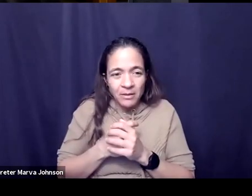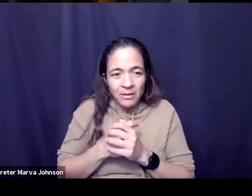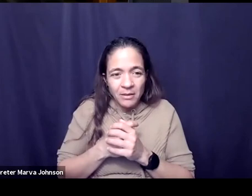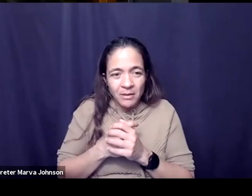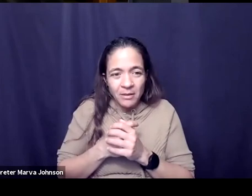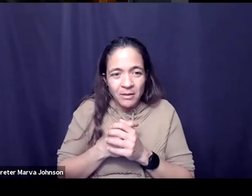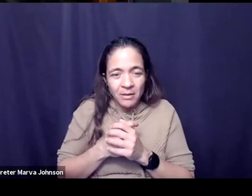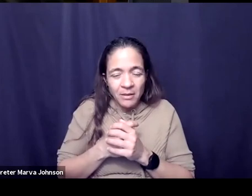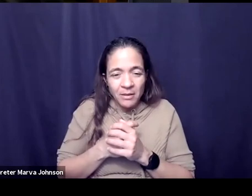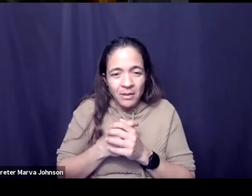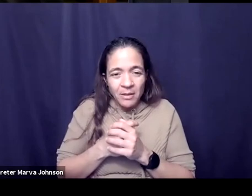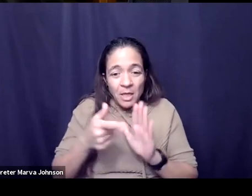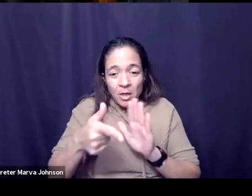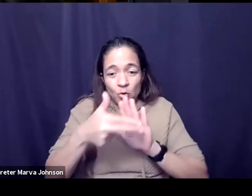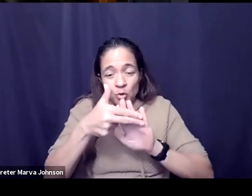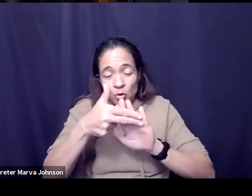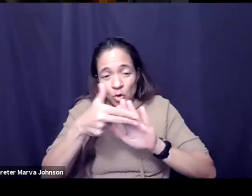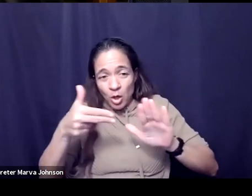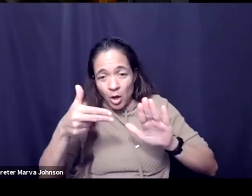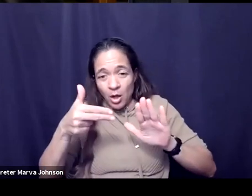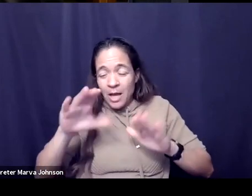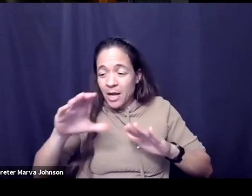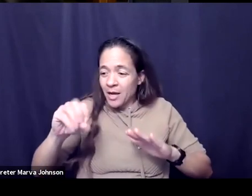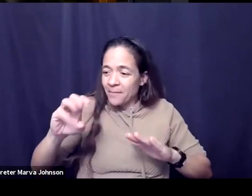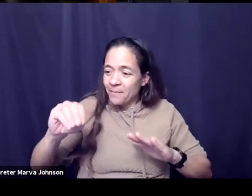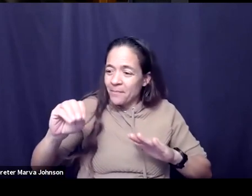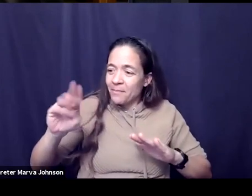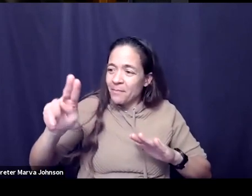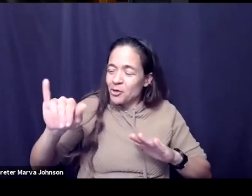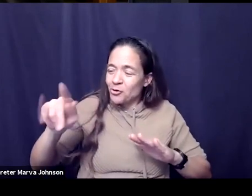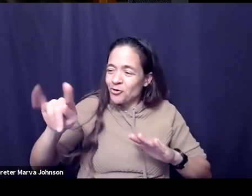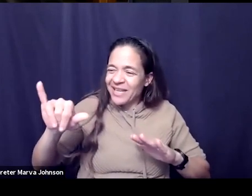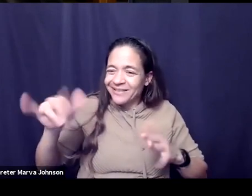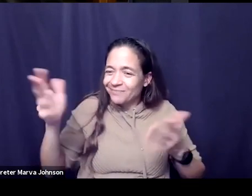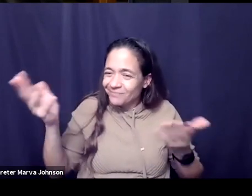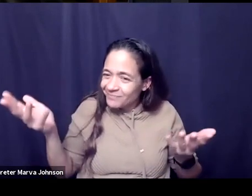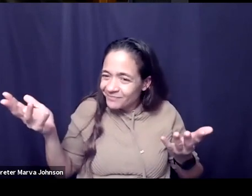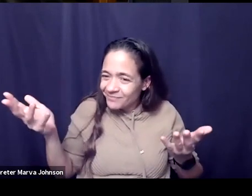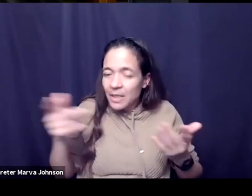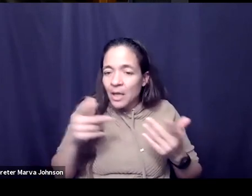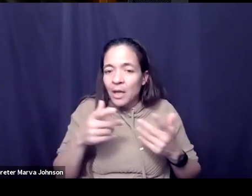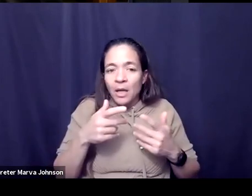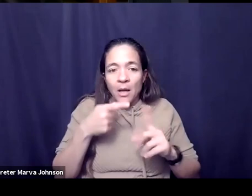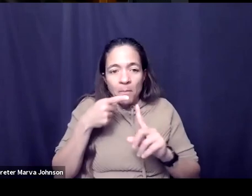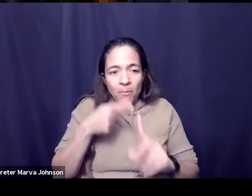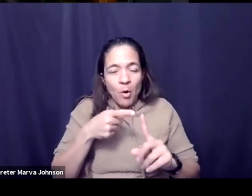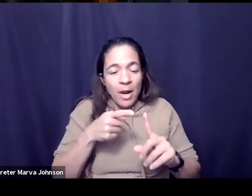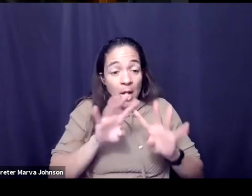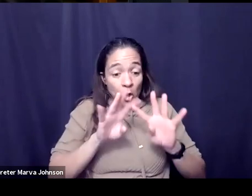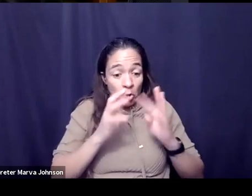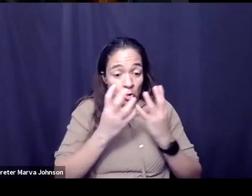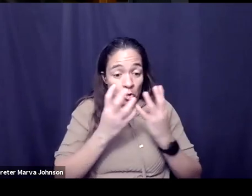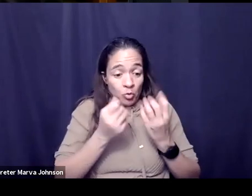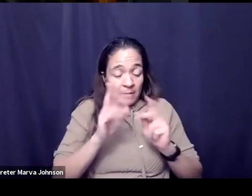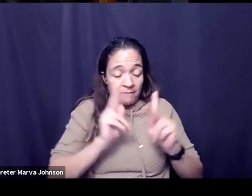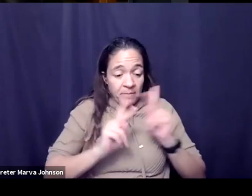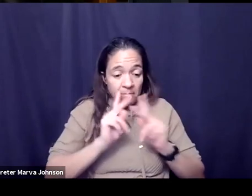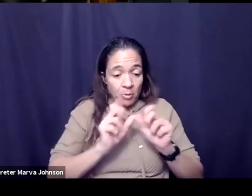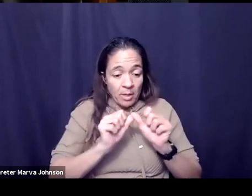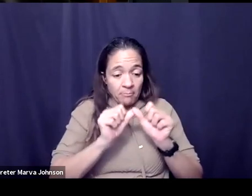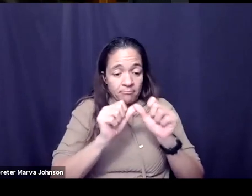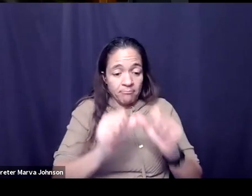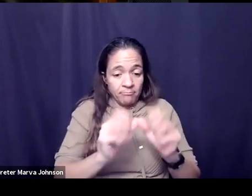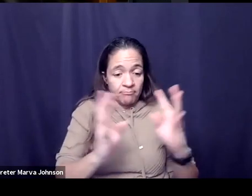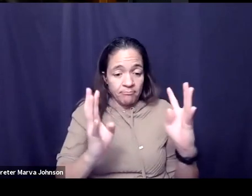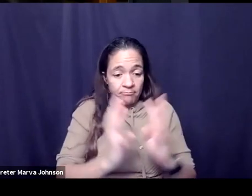call it community once again what i'm saying is this is about a group of people who are going to keep coming together over what they care about and